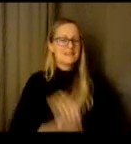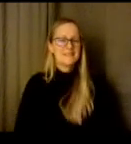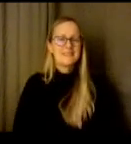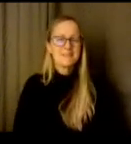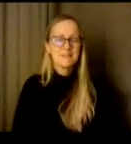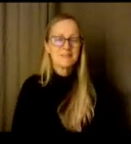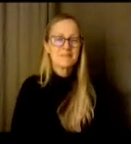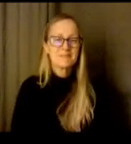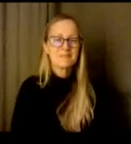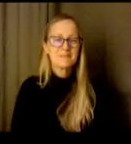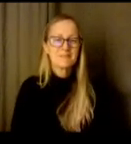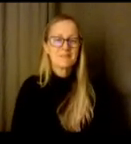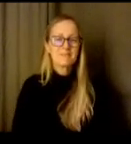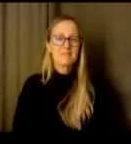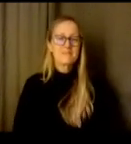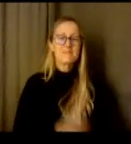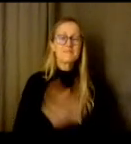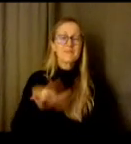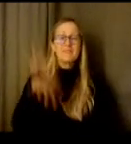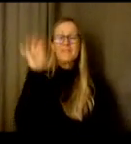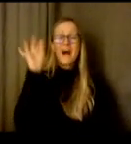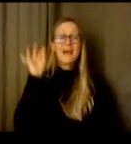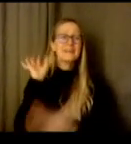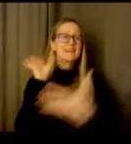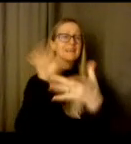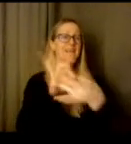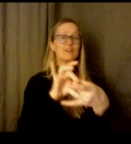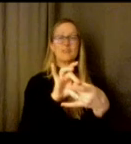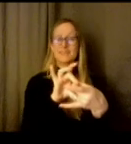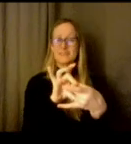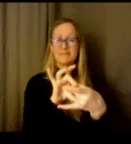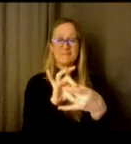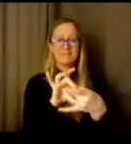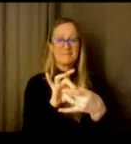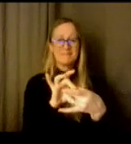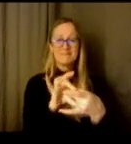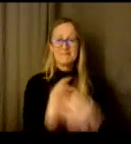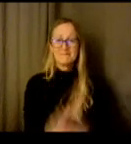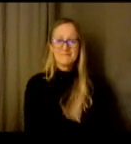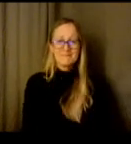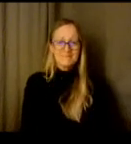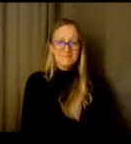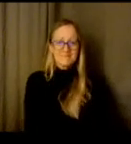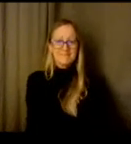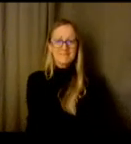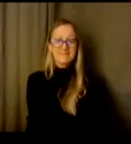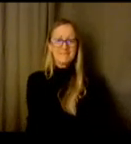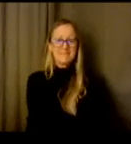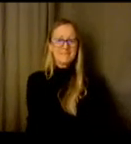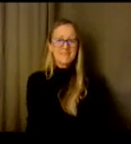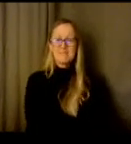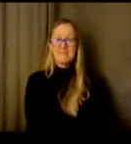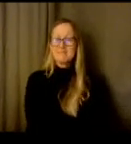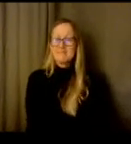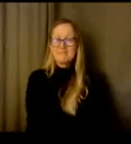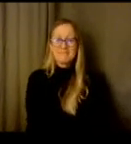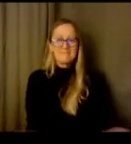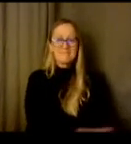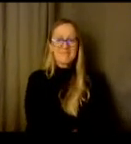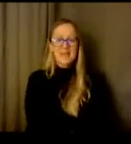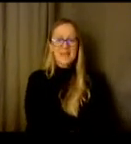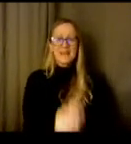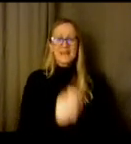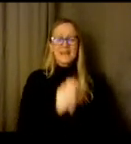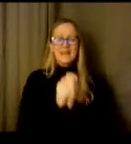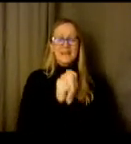finding connection um like looking out for i talk about um